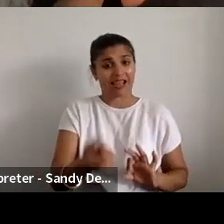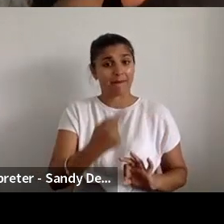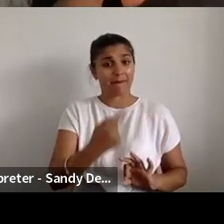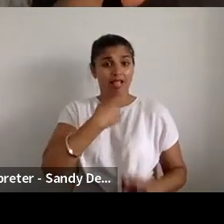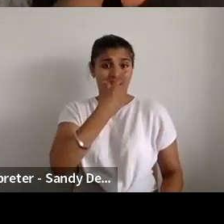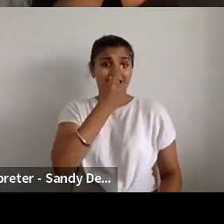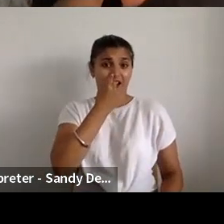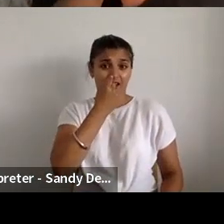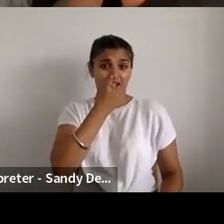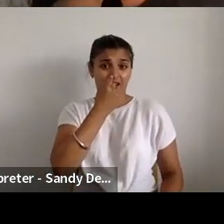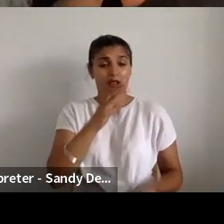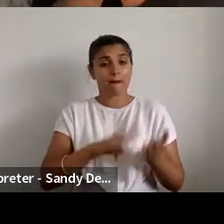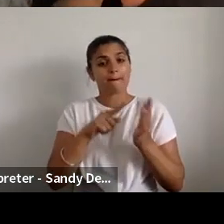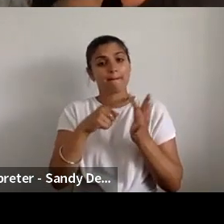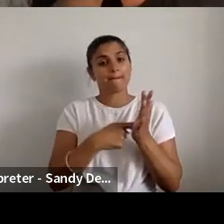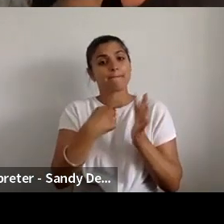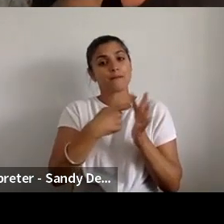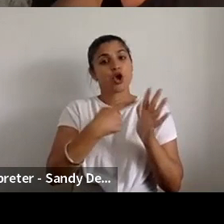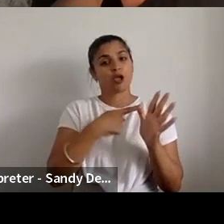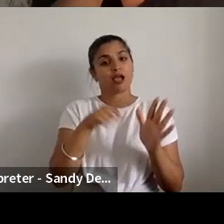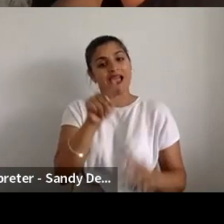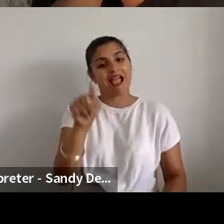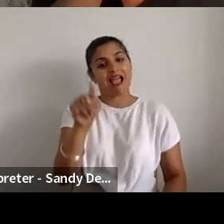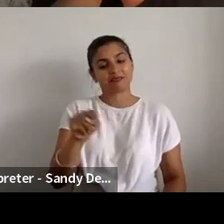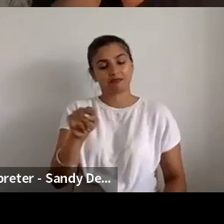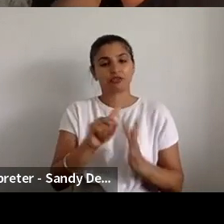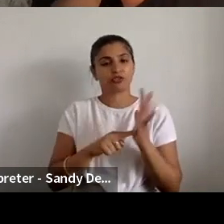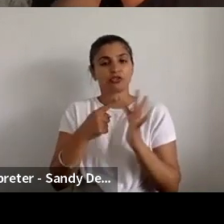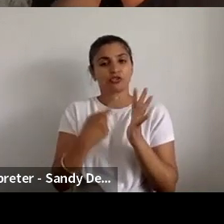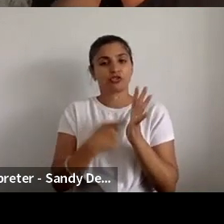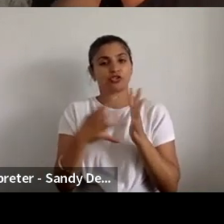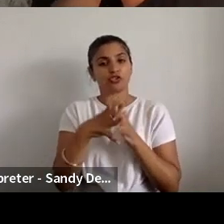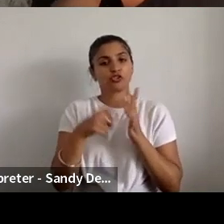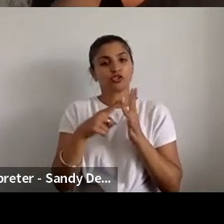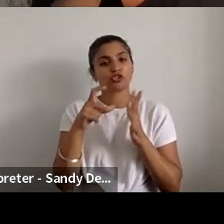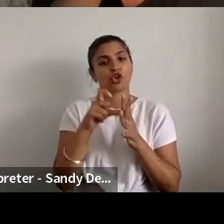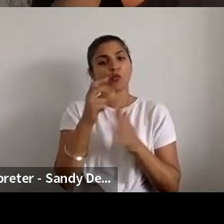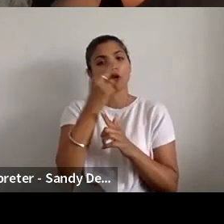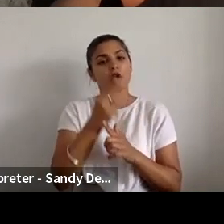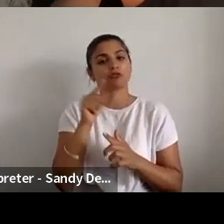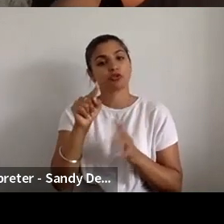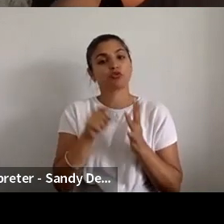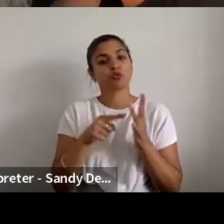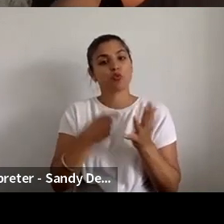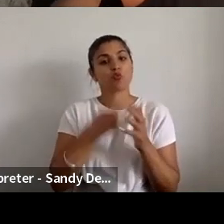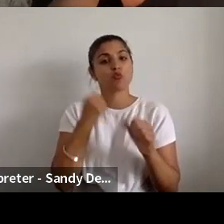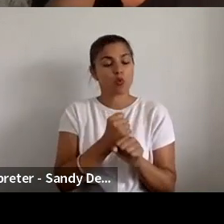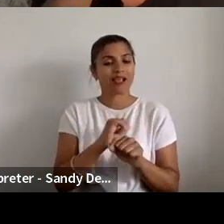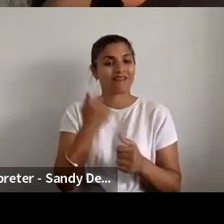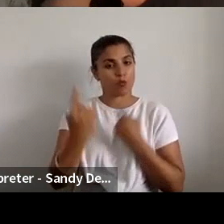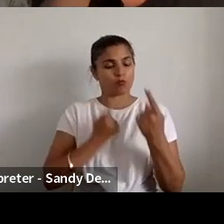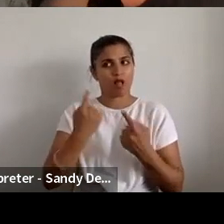Gerwood Arts dot org or info at Gerwood Arts dot org if there's something you're keen to